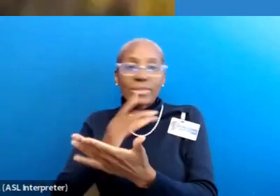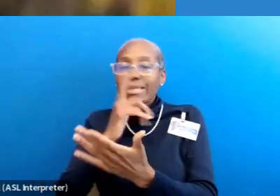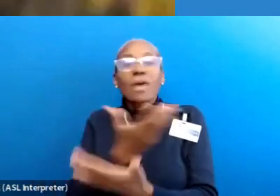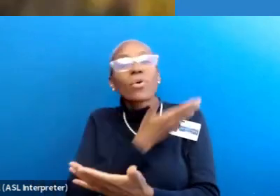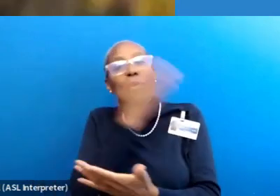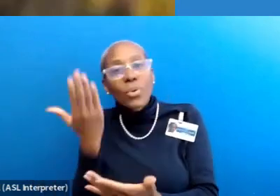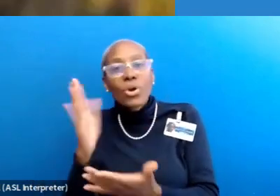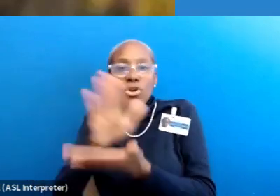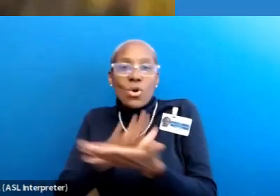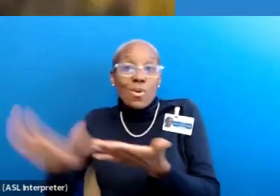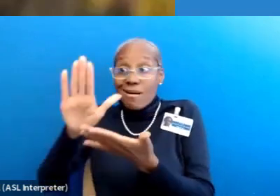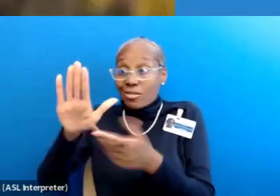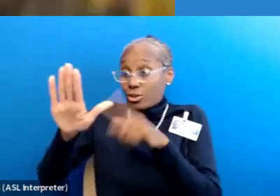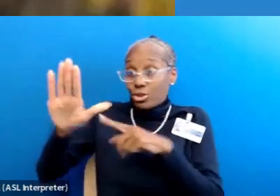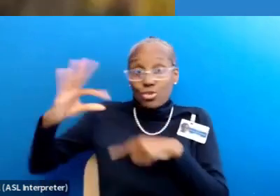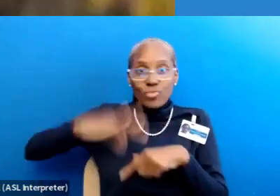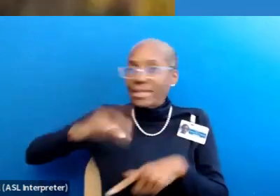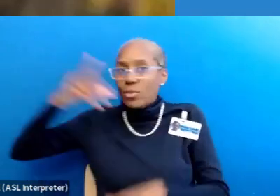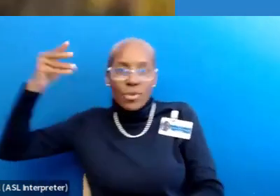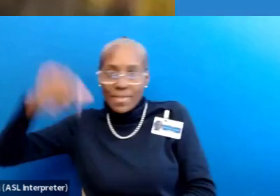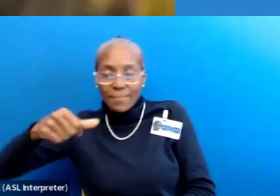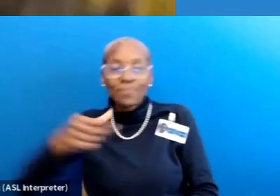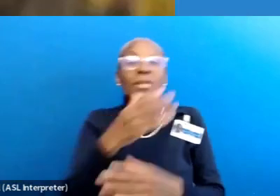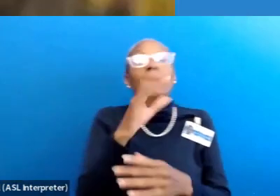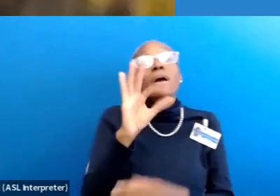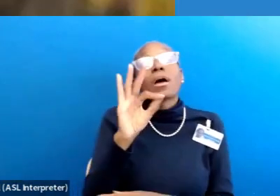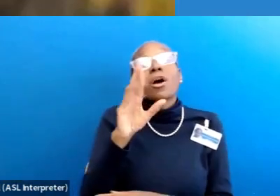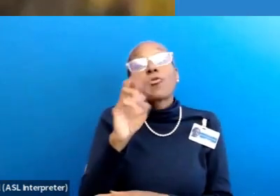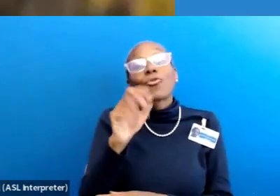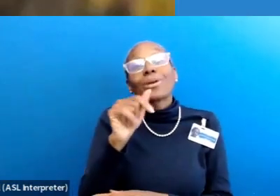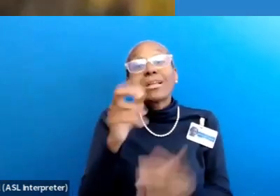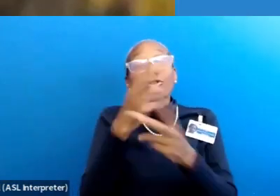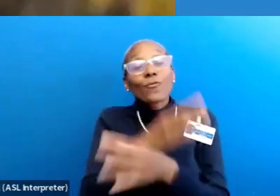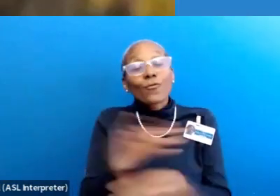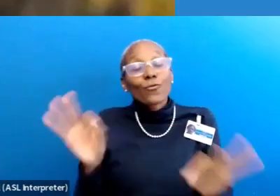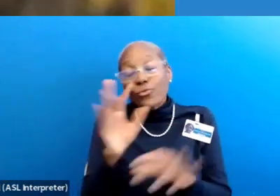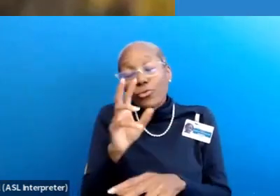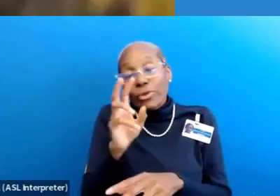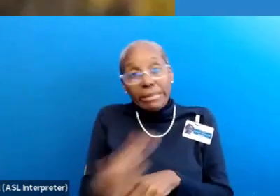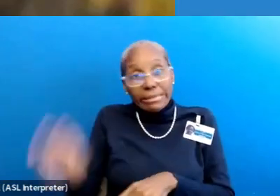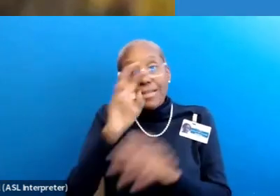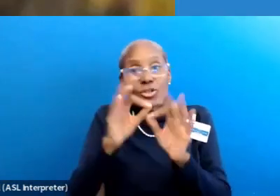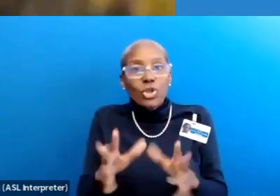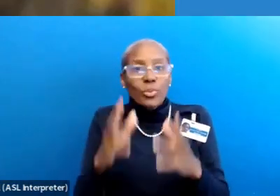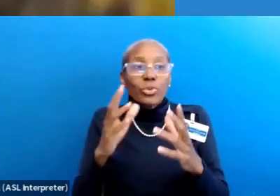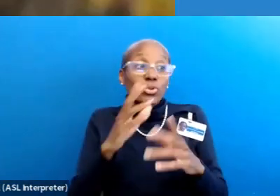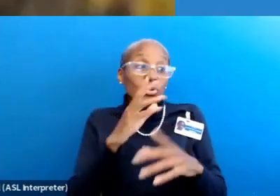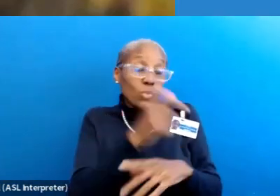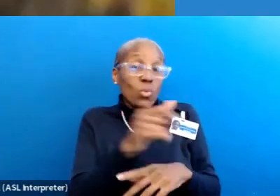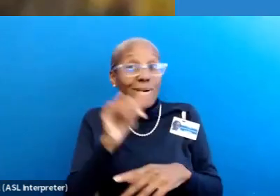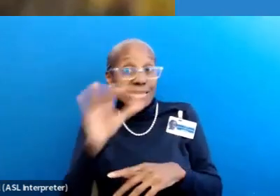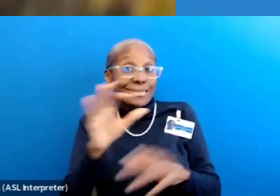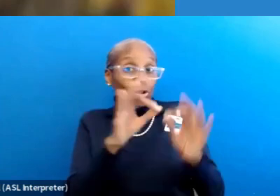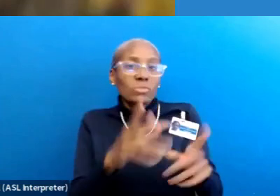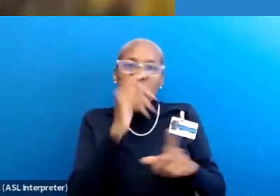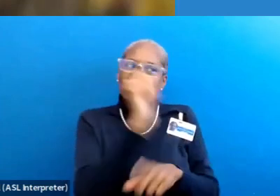college credit. Freelance interpreters and those working remotely for language service companies might be wholly responsible for covering